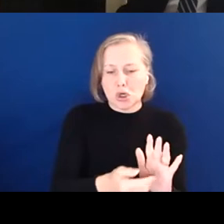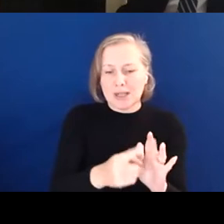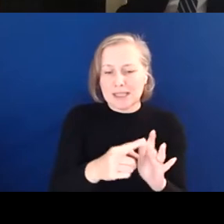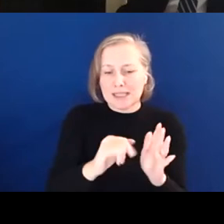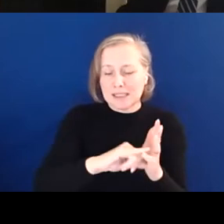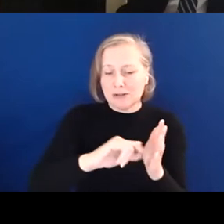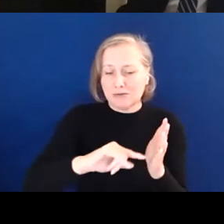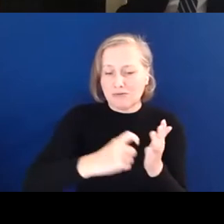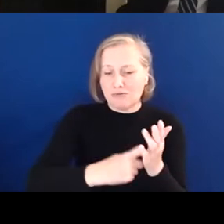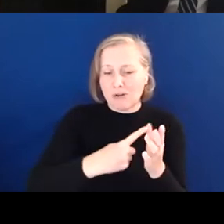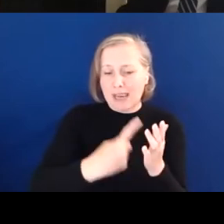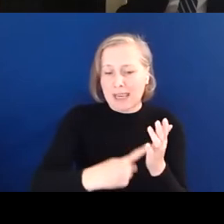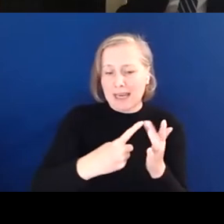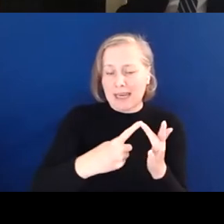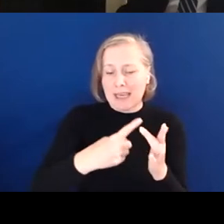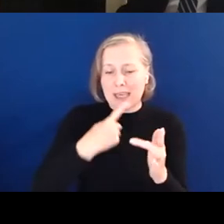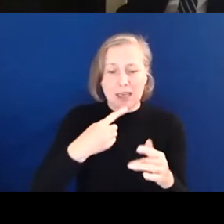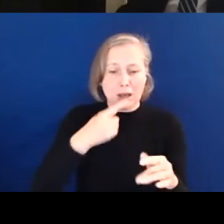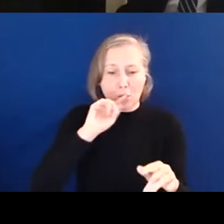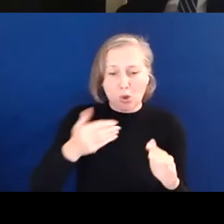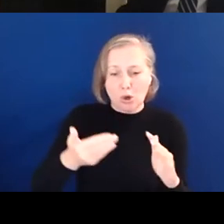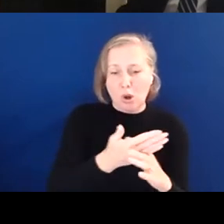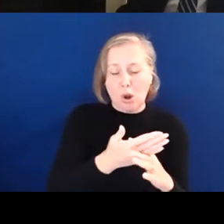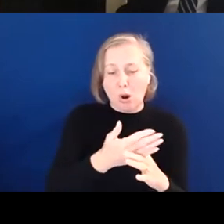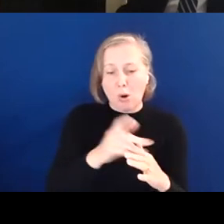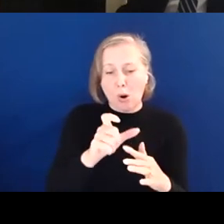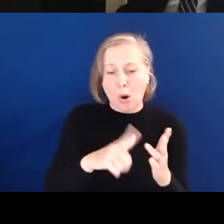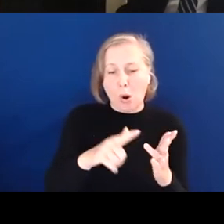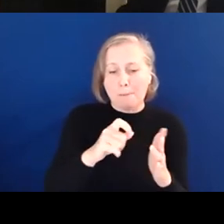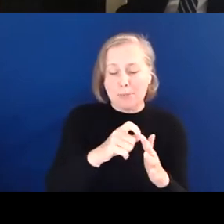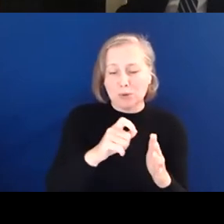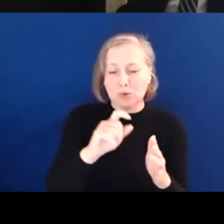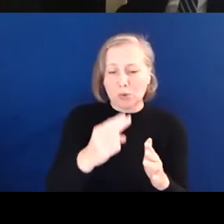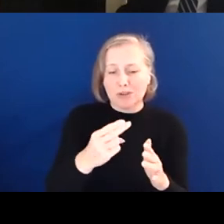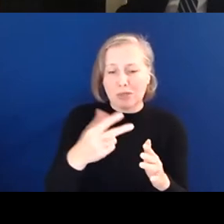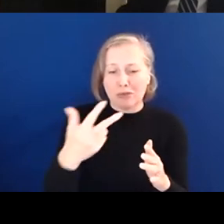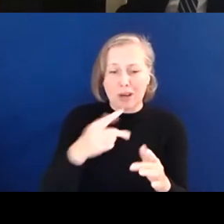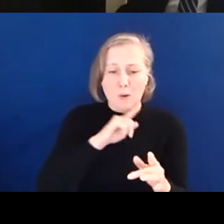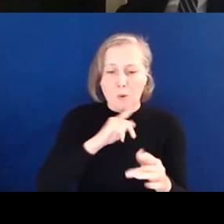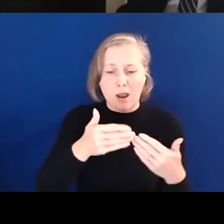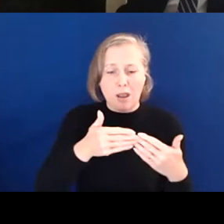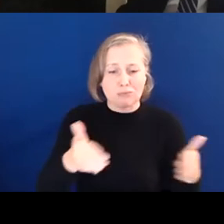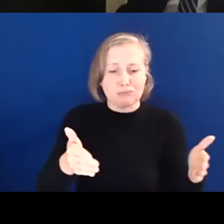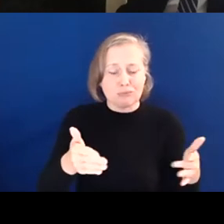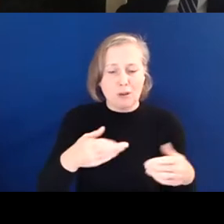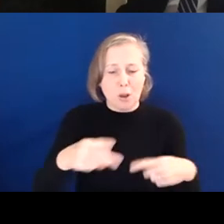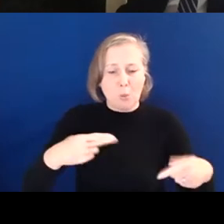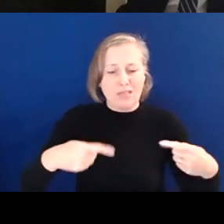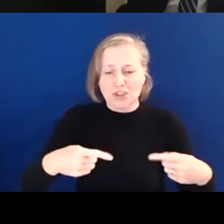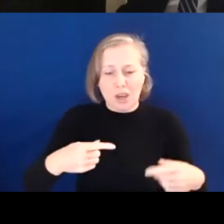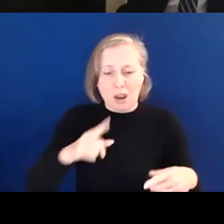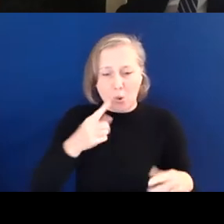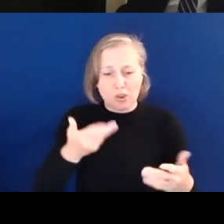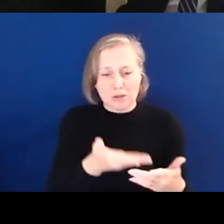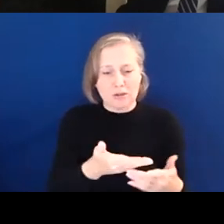was a wheelchair user who was prevented from attending COP26 this week because the entrance was not wheelchair accessible. She